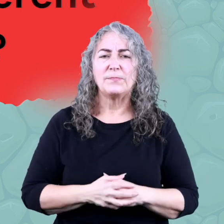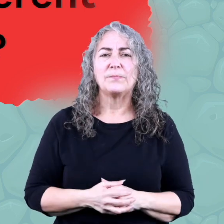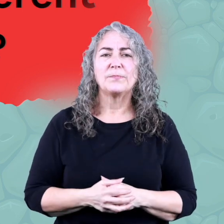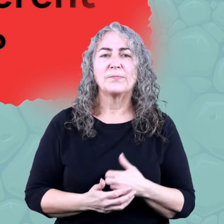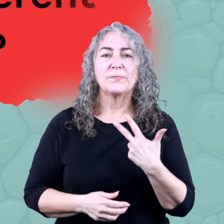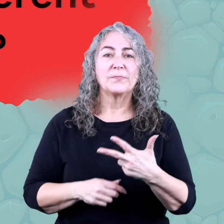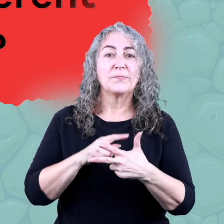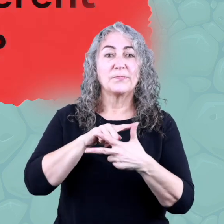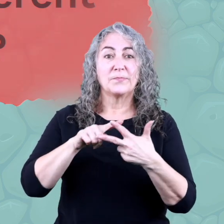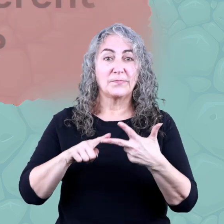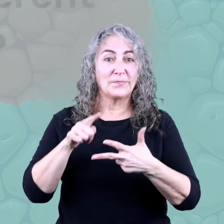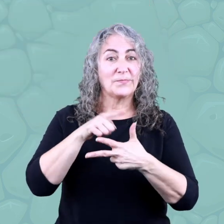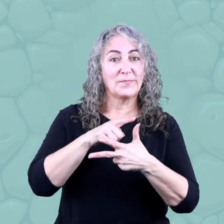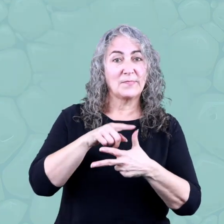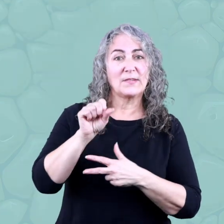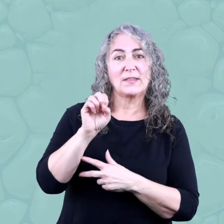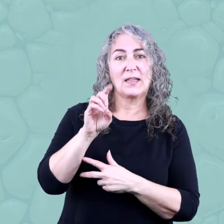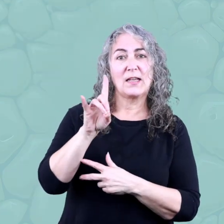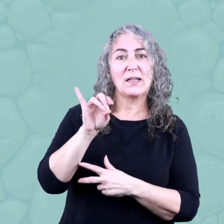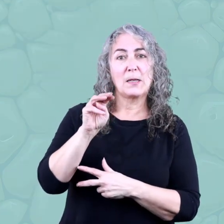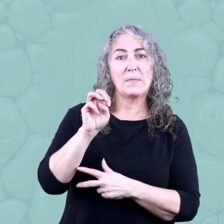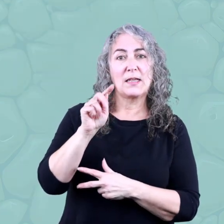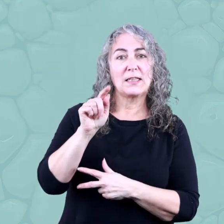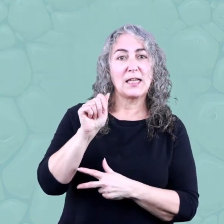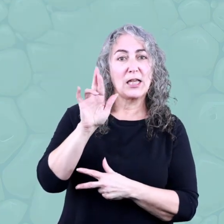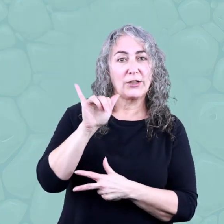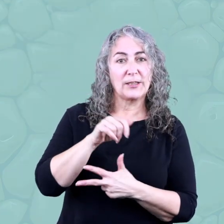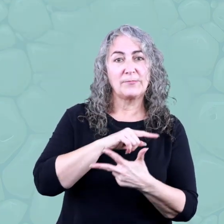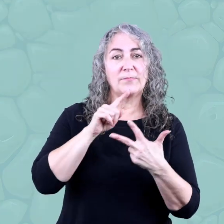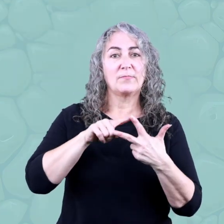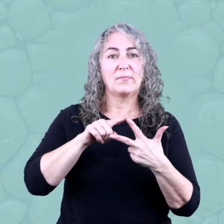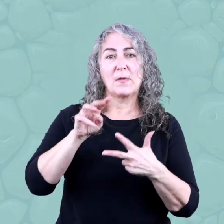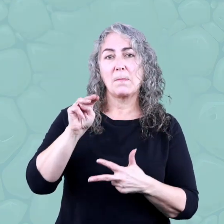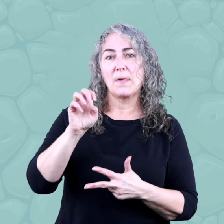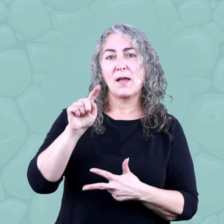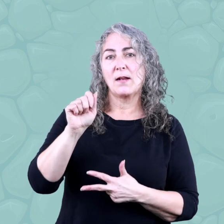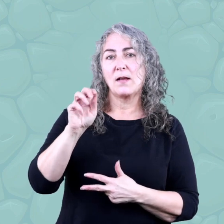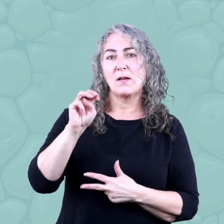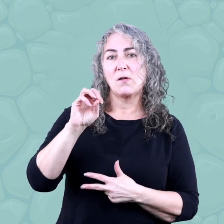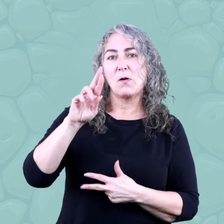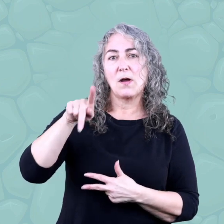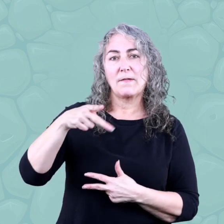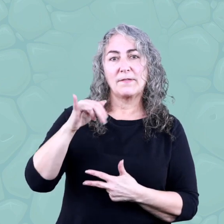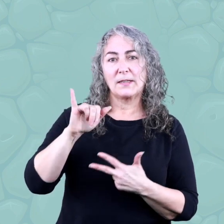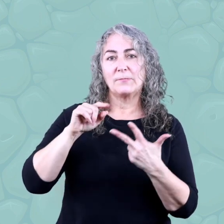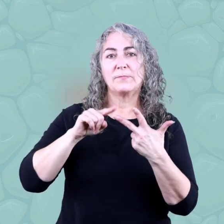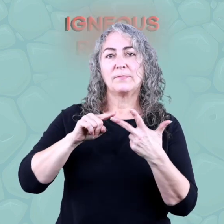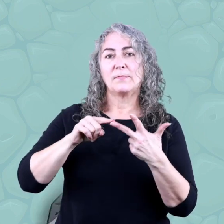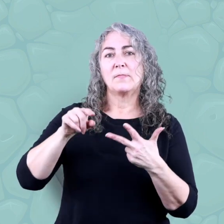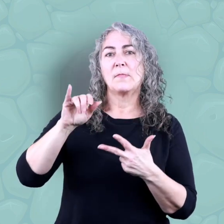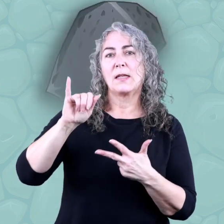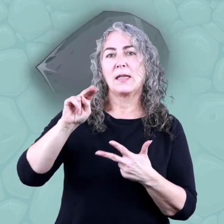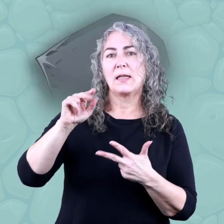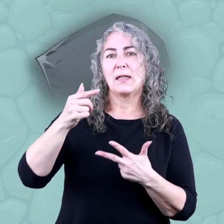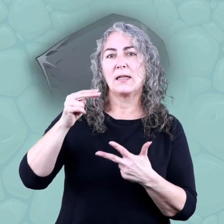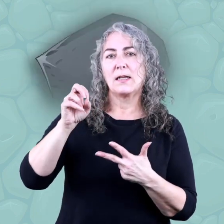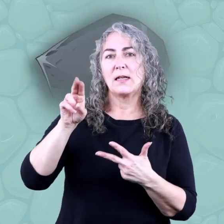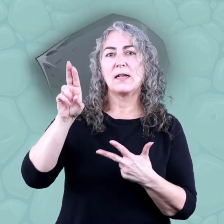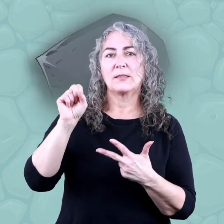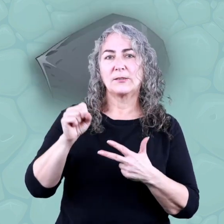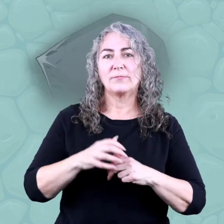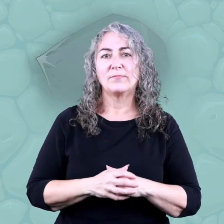rocks? Did you remember sedimentary, metamorphic, and igneous?